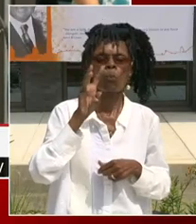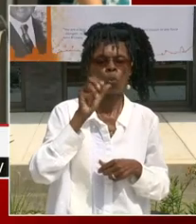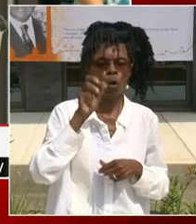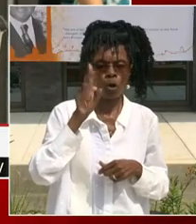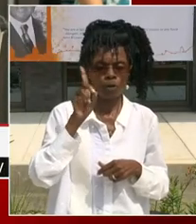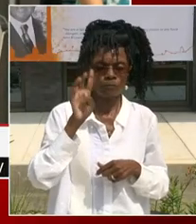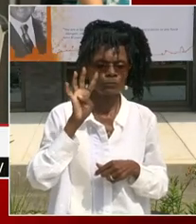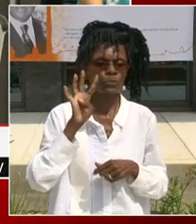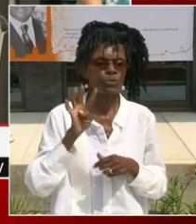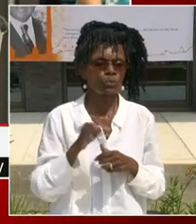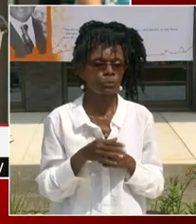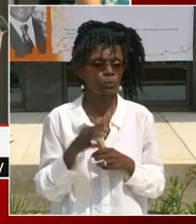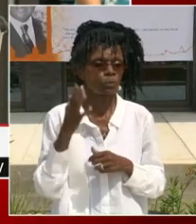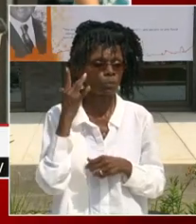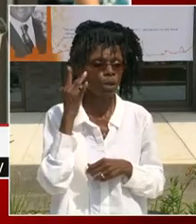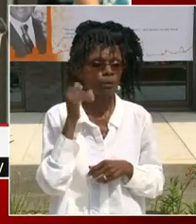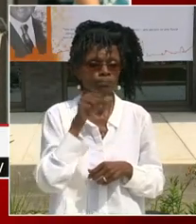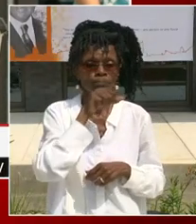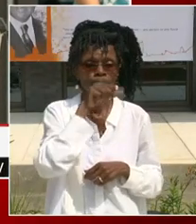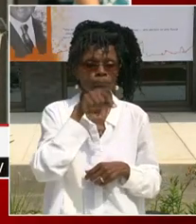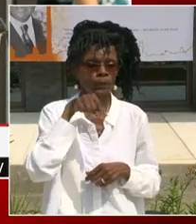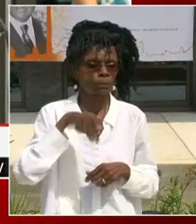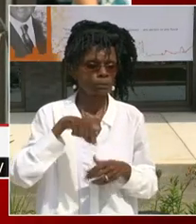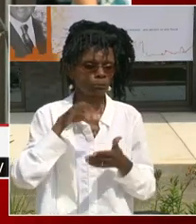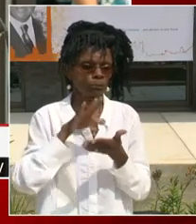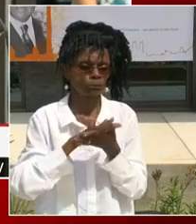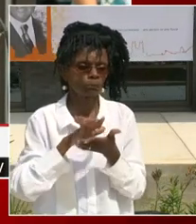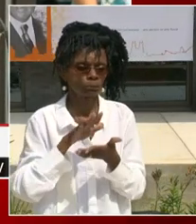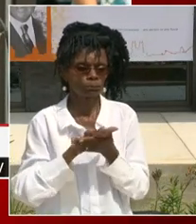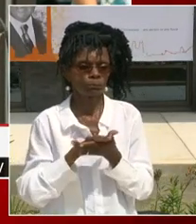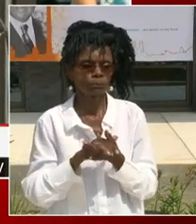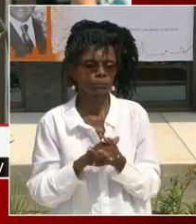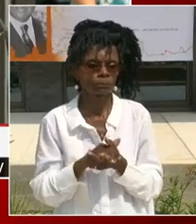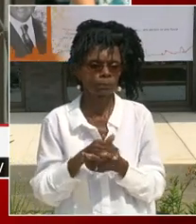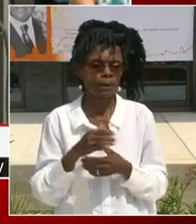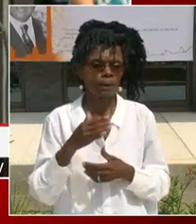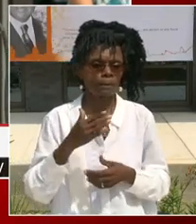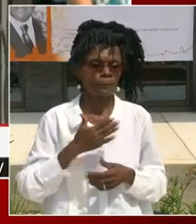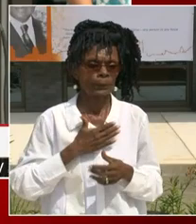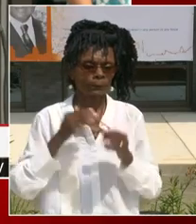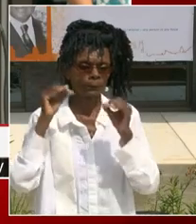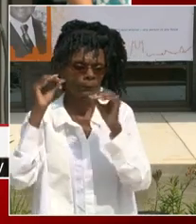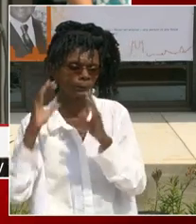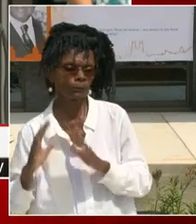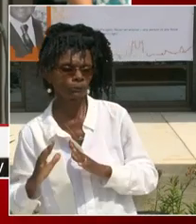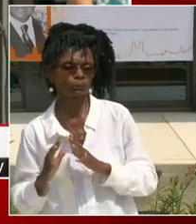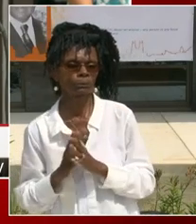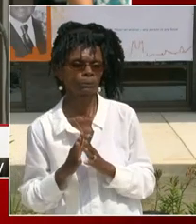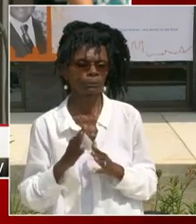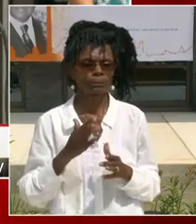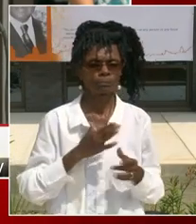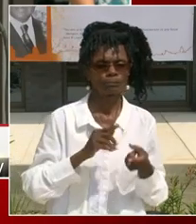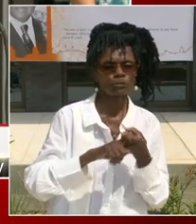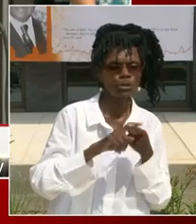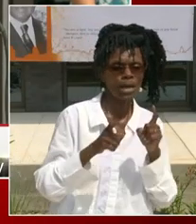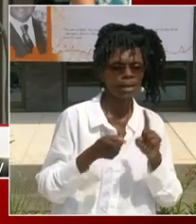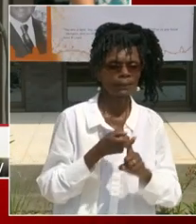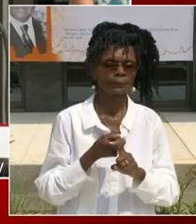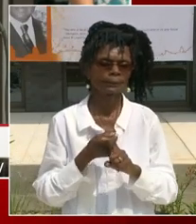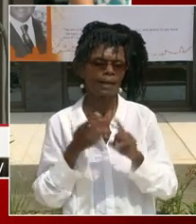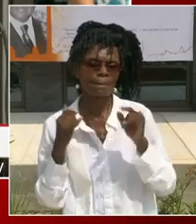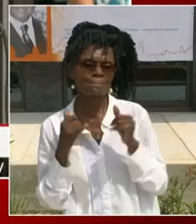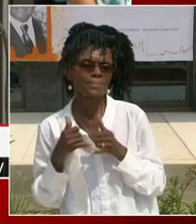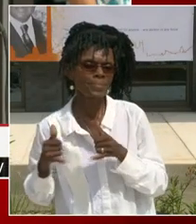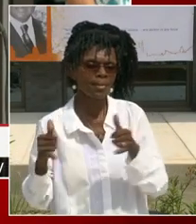and my amazing teachers throughout the year. And I love playing with my friends. It is great to be here with all of you today. It is my